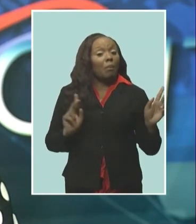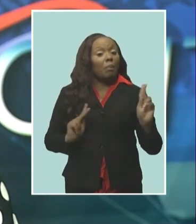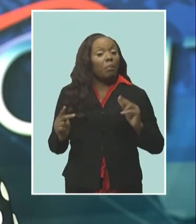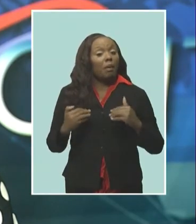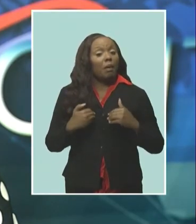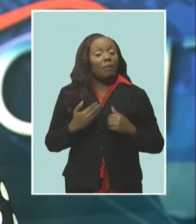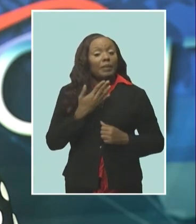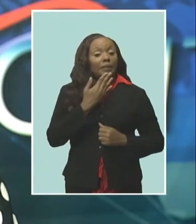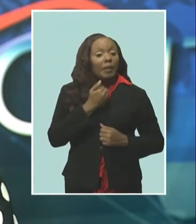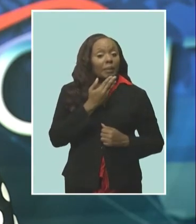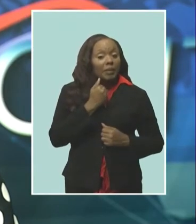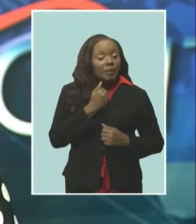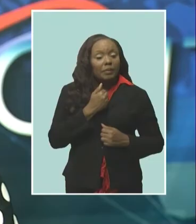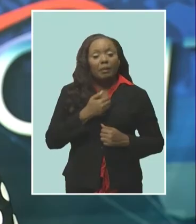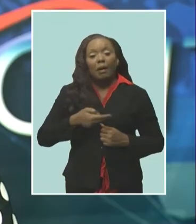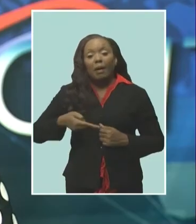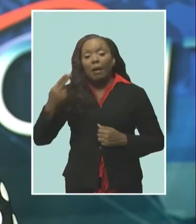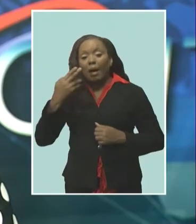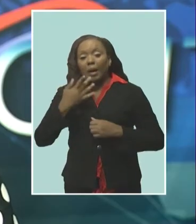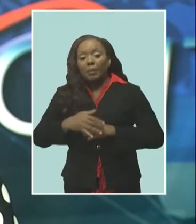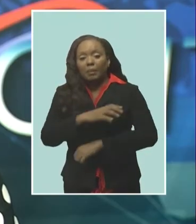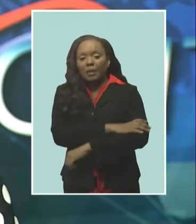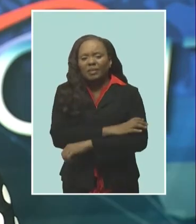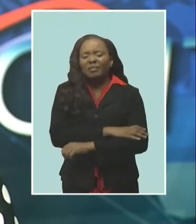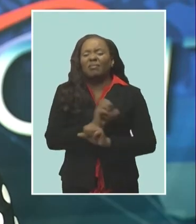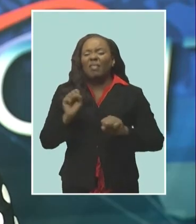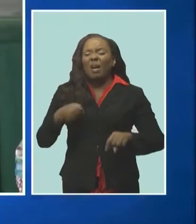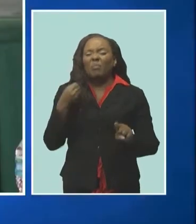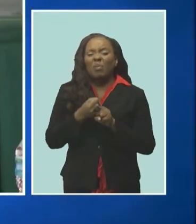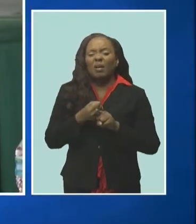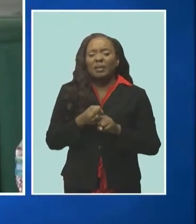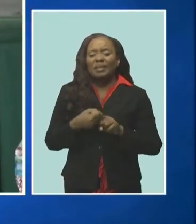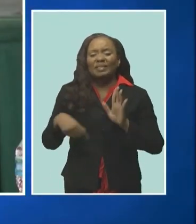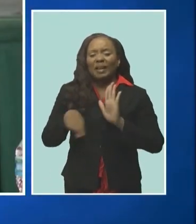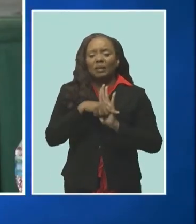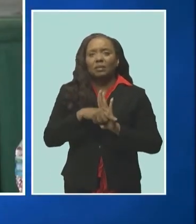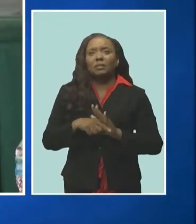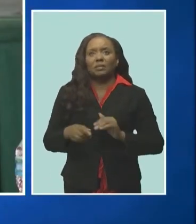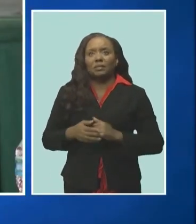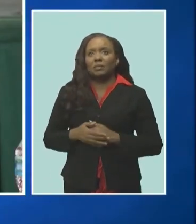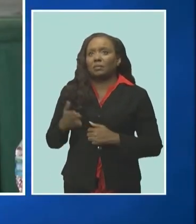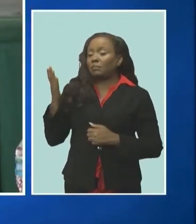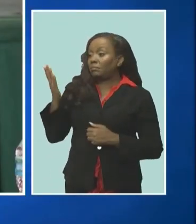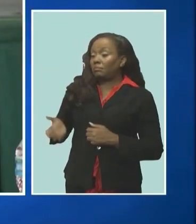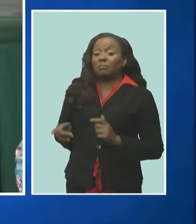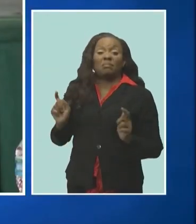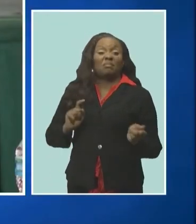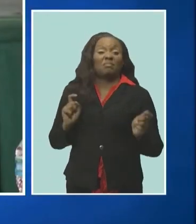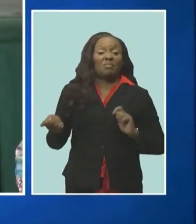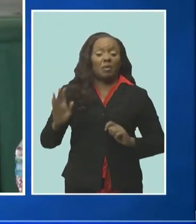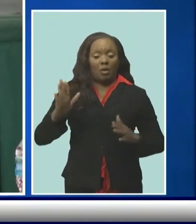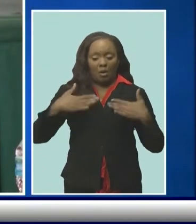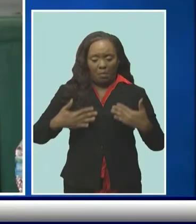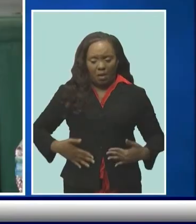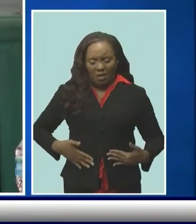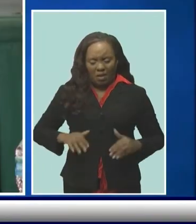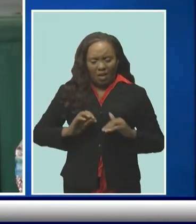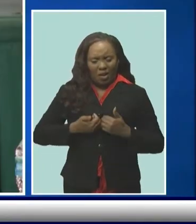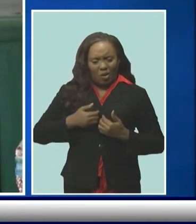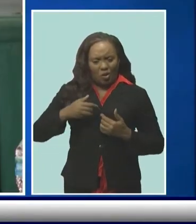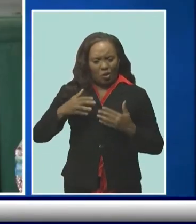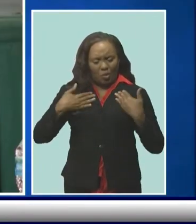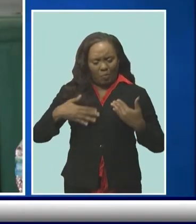and diabetes can also be affected it changes your physiology it changes the way certain systems in your body works